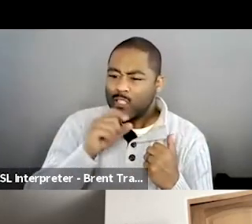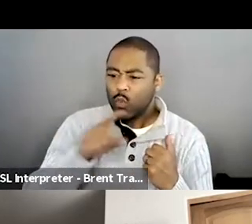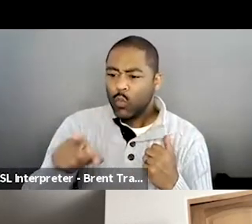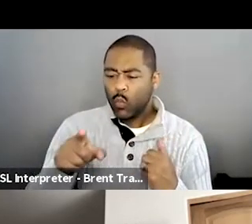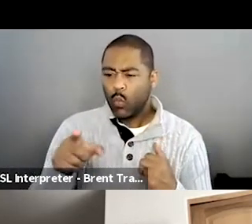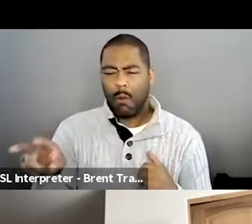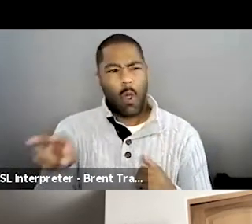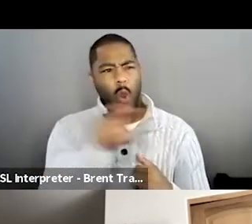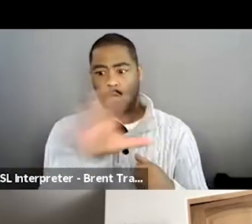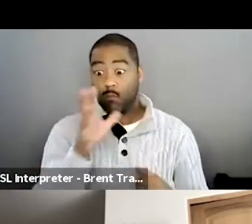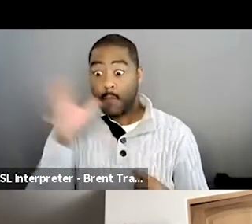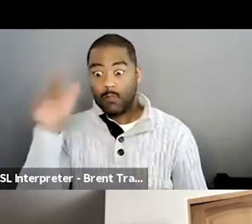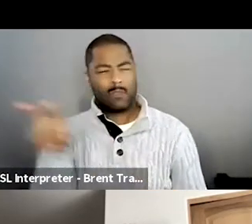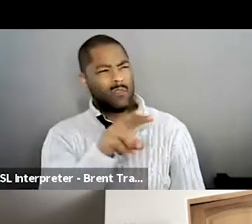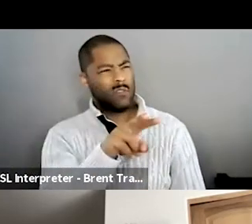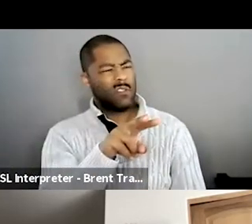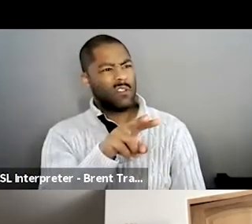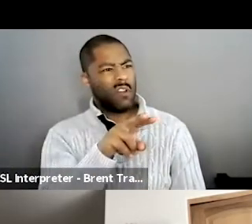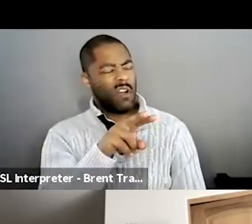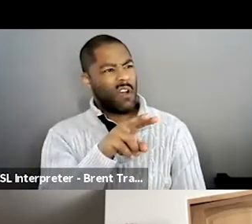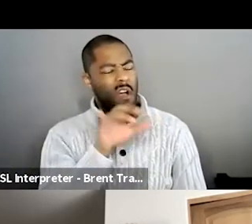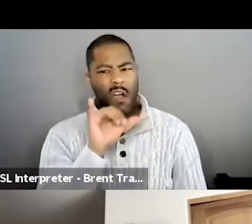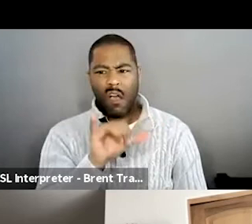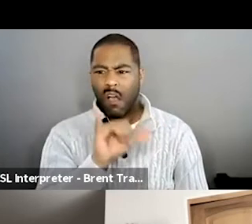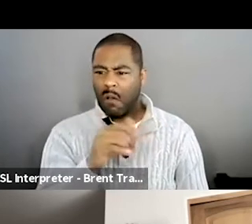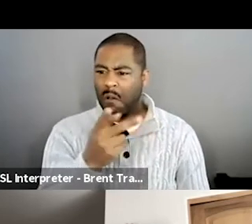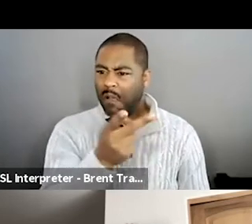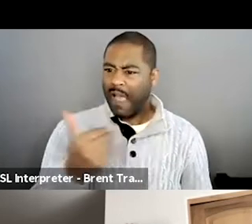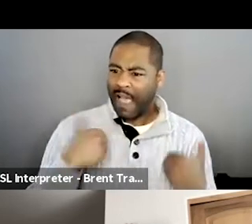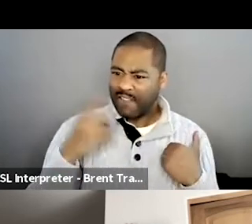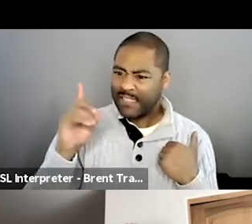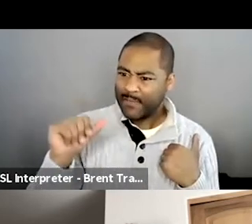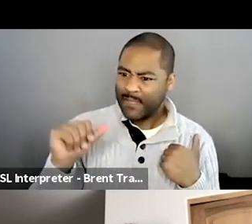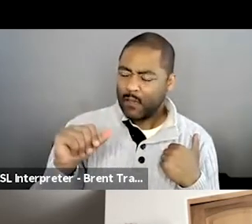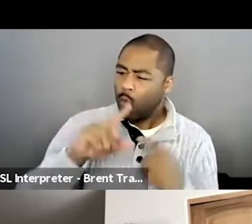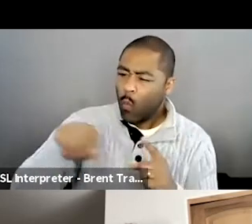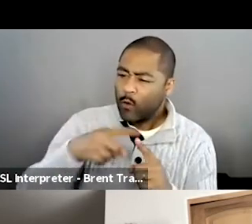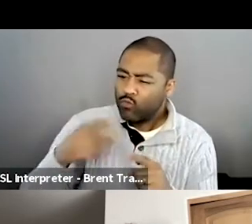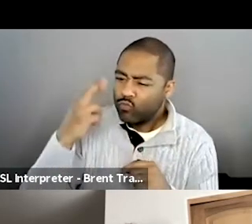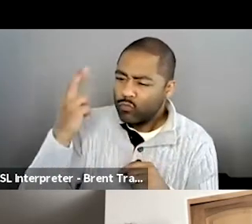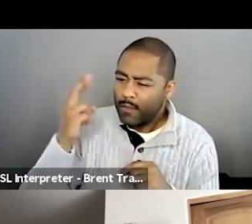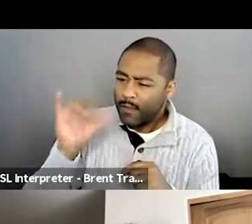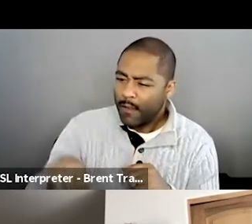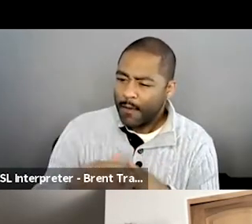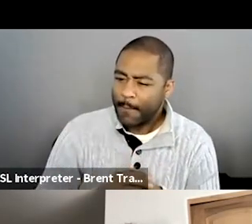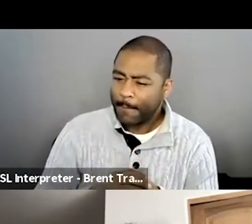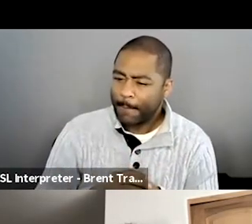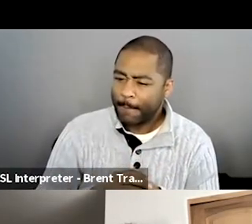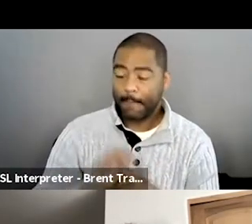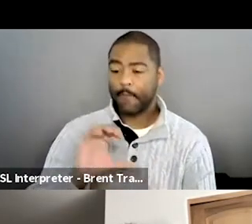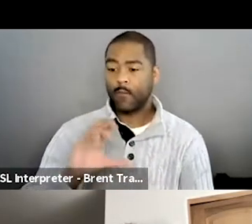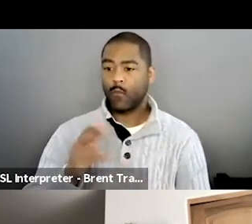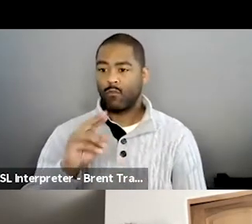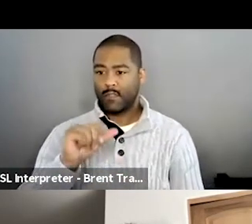Well, reflecting on my mom, I think realization for it